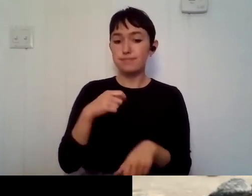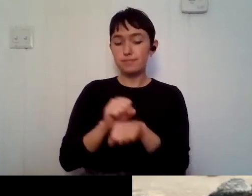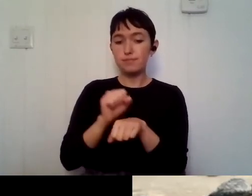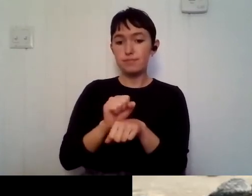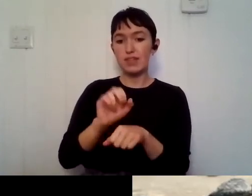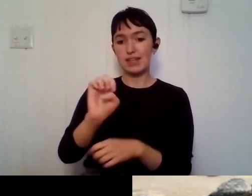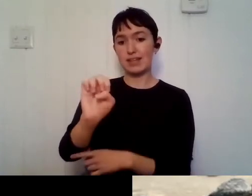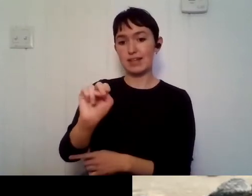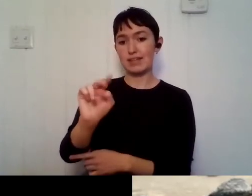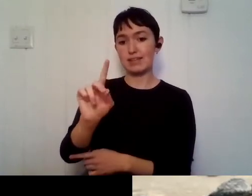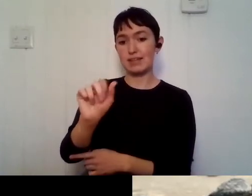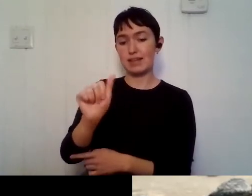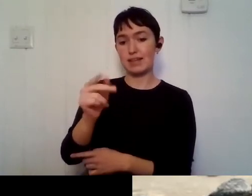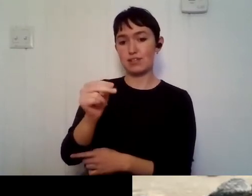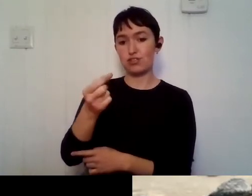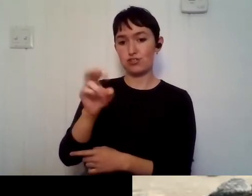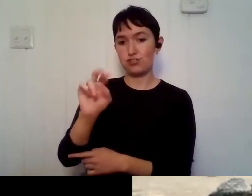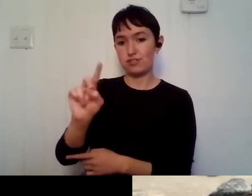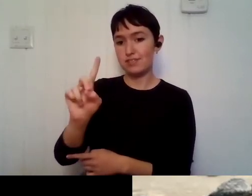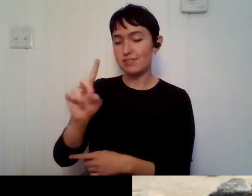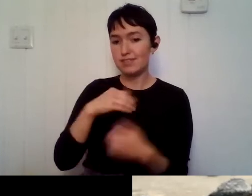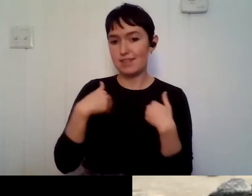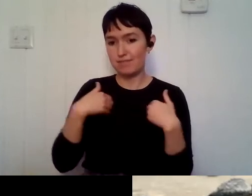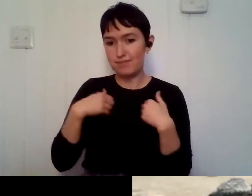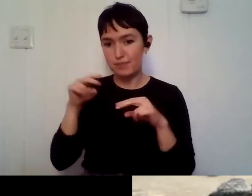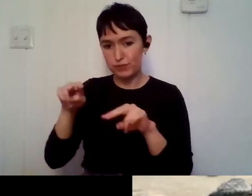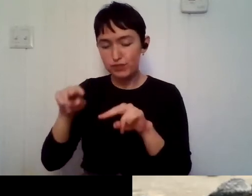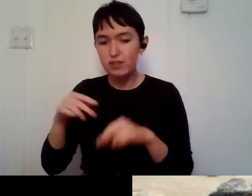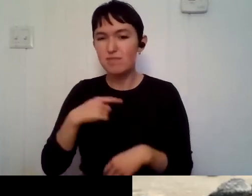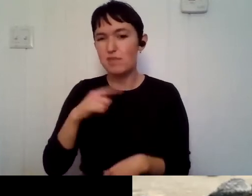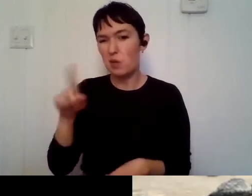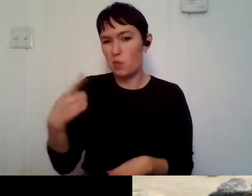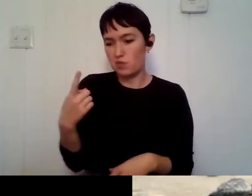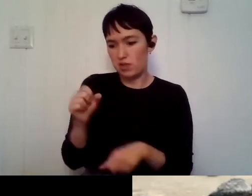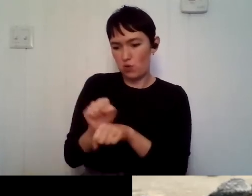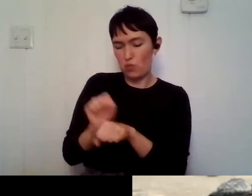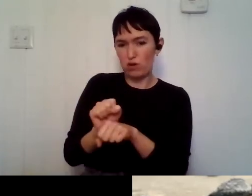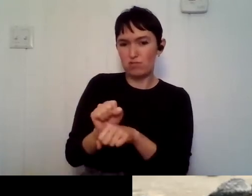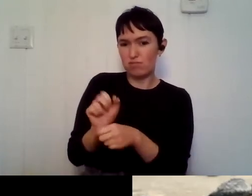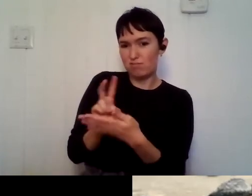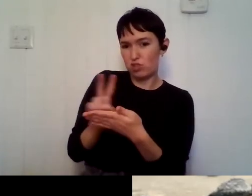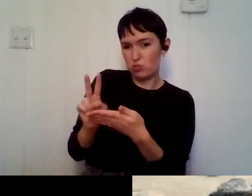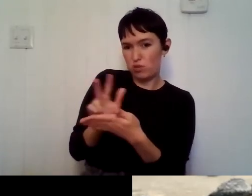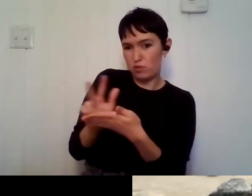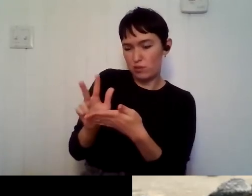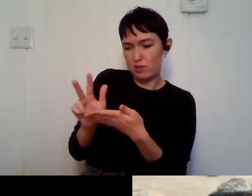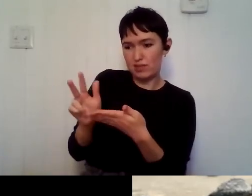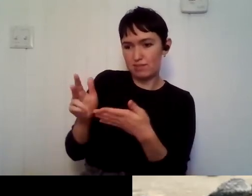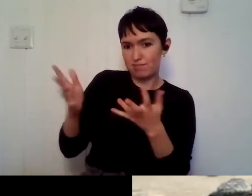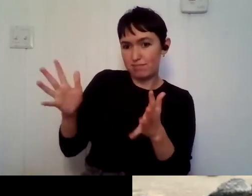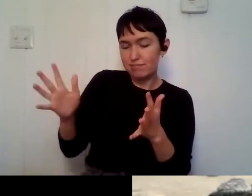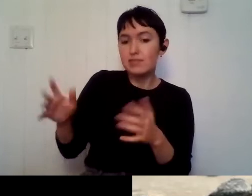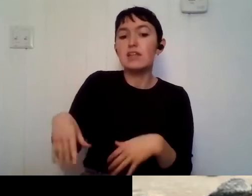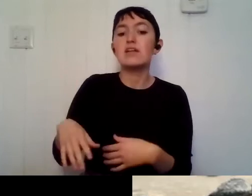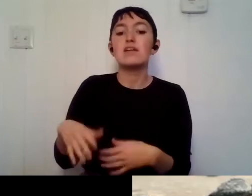um, I only spent, um, three weeks to three months at a time working. And then other time I would,